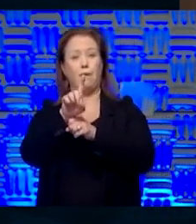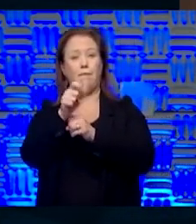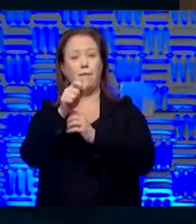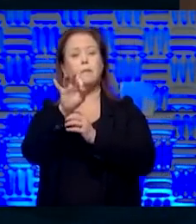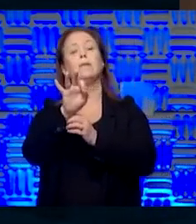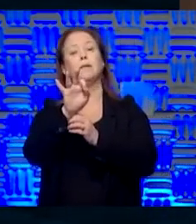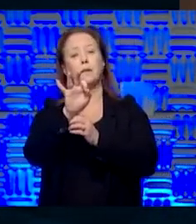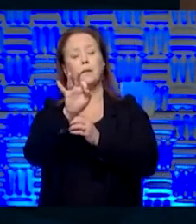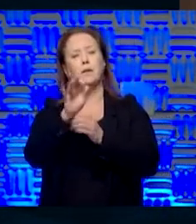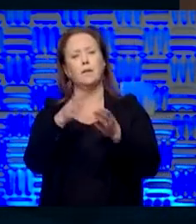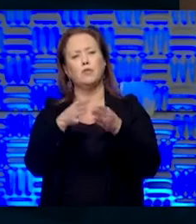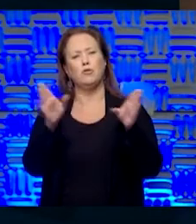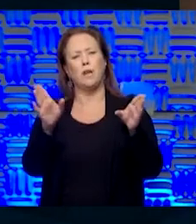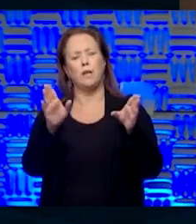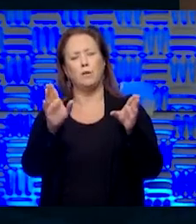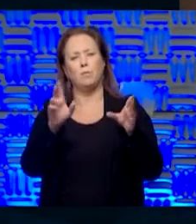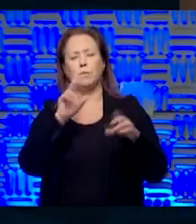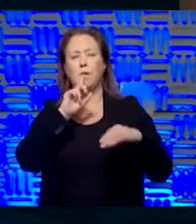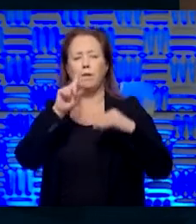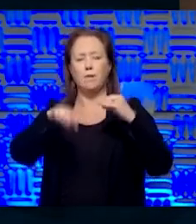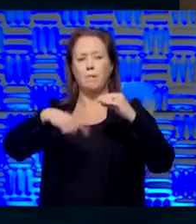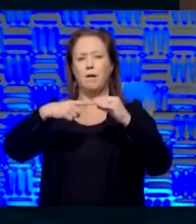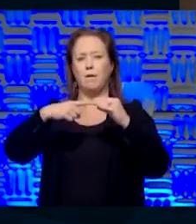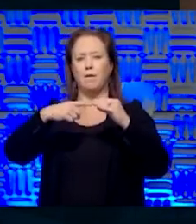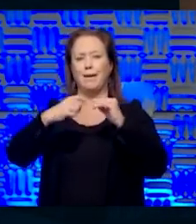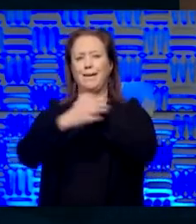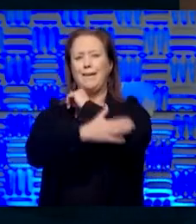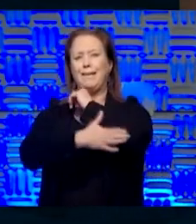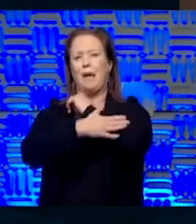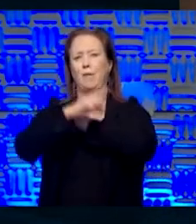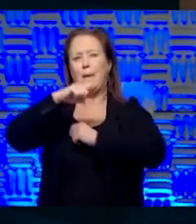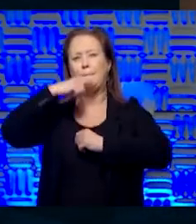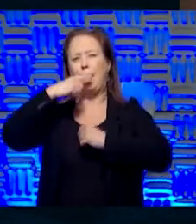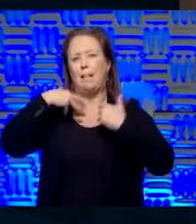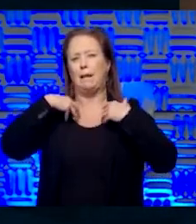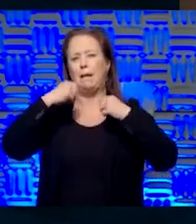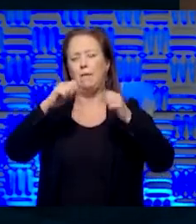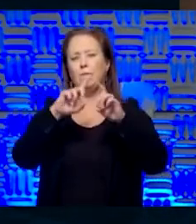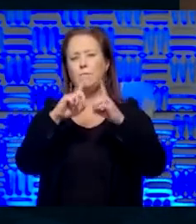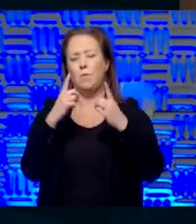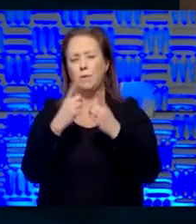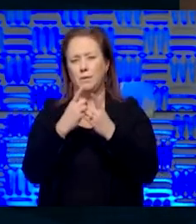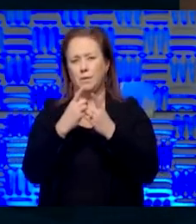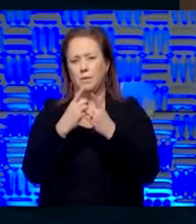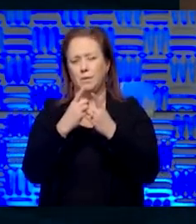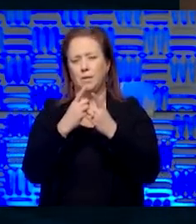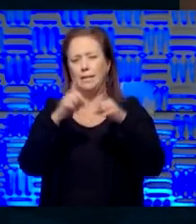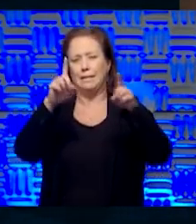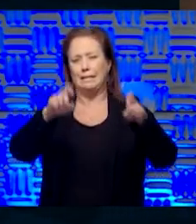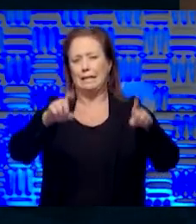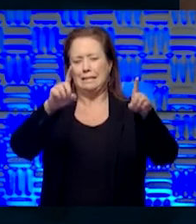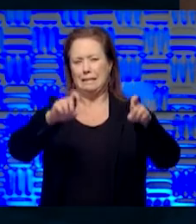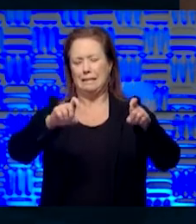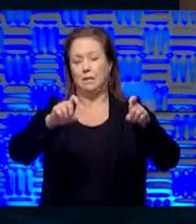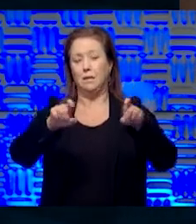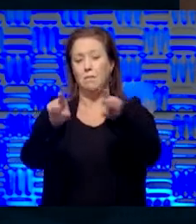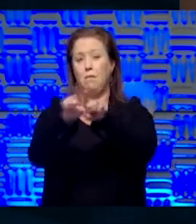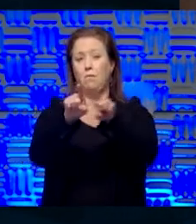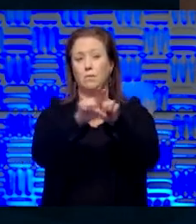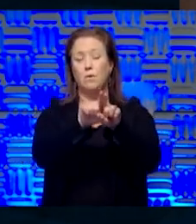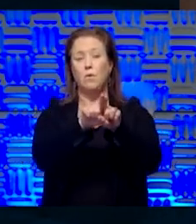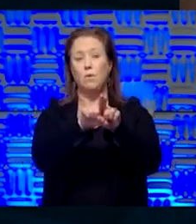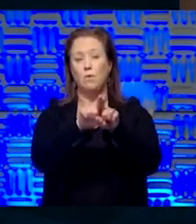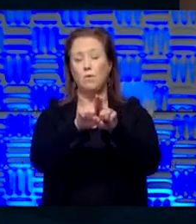And generally, we're talking about investment in county public health departments, in testing. And also,